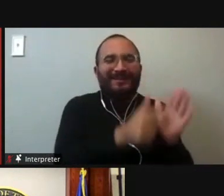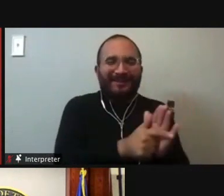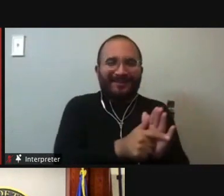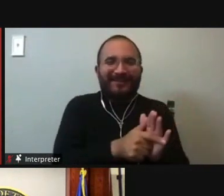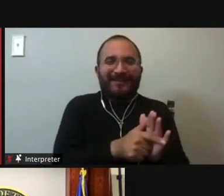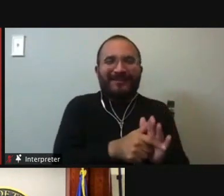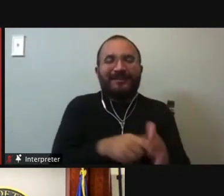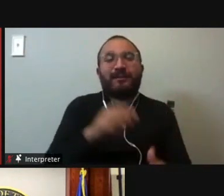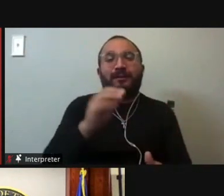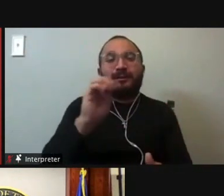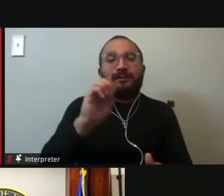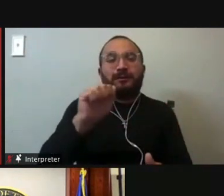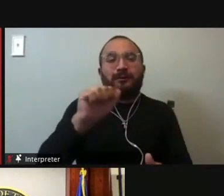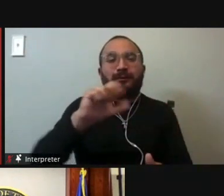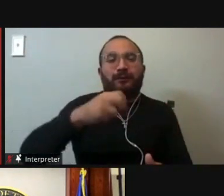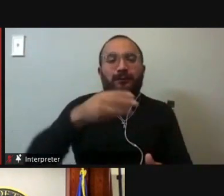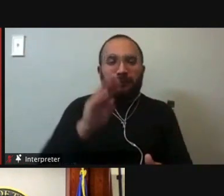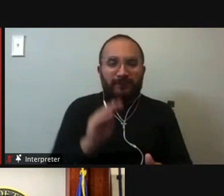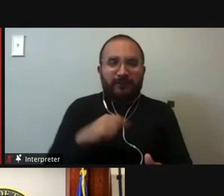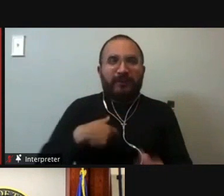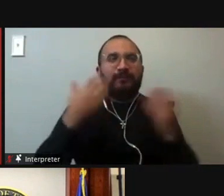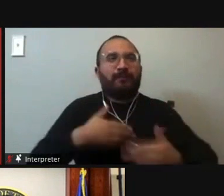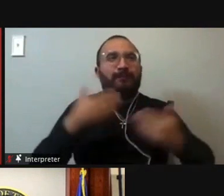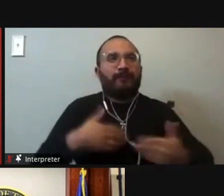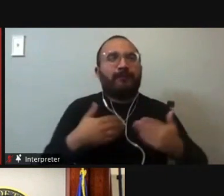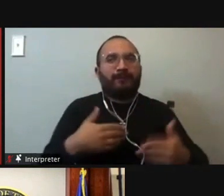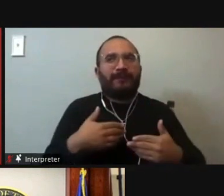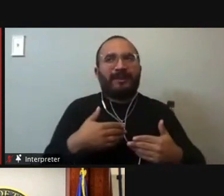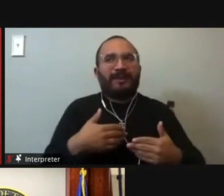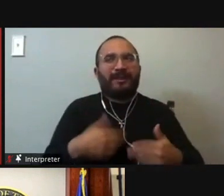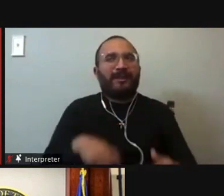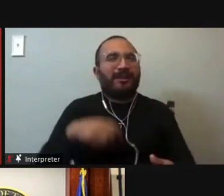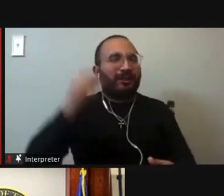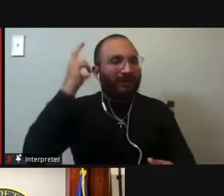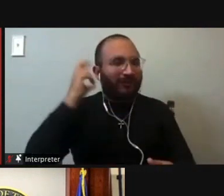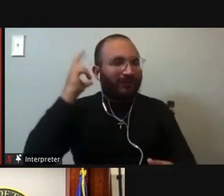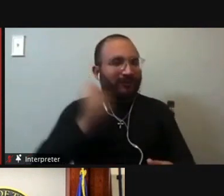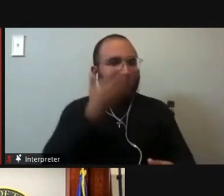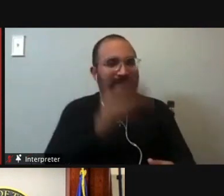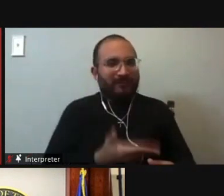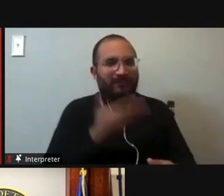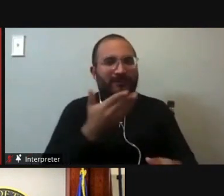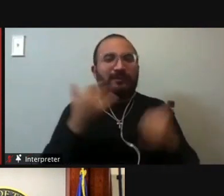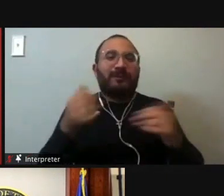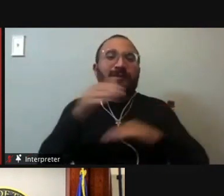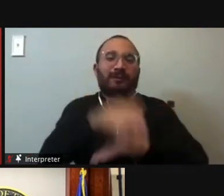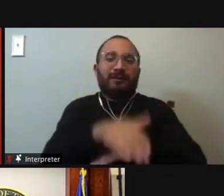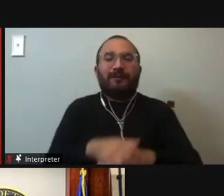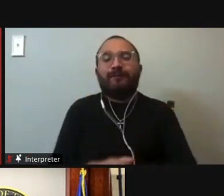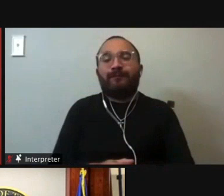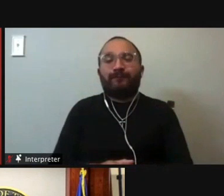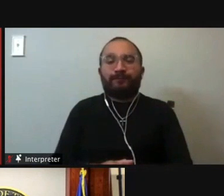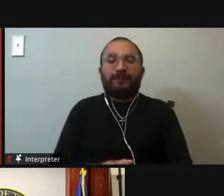I'm, I'm glad that y'all have a chance to, uh, hear from her tonight. Thank you for the opportunity to be here. Uh, for those of